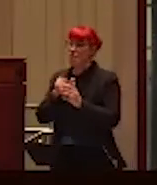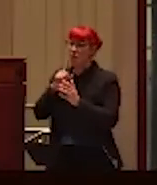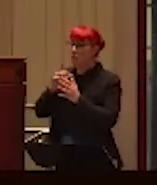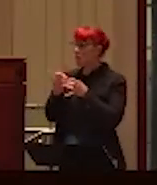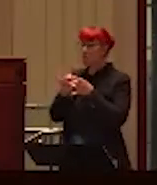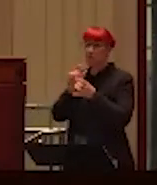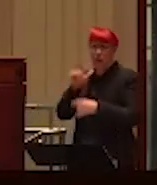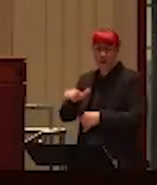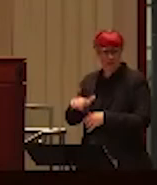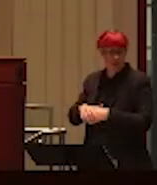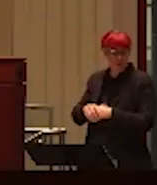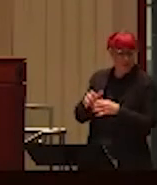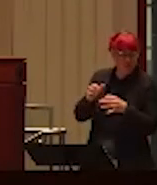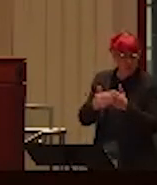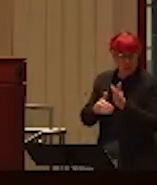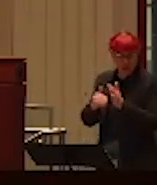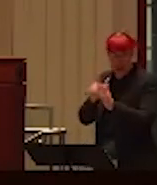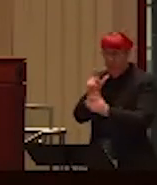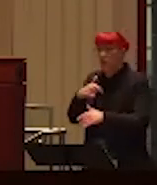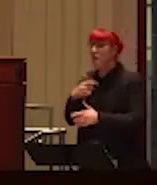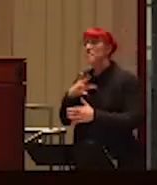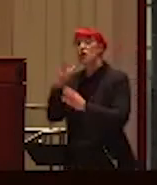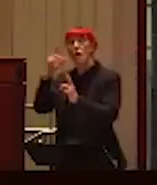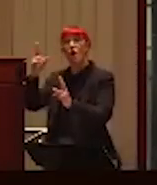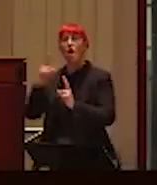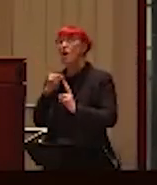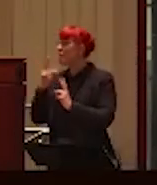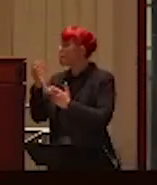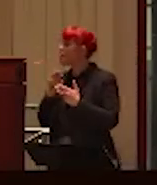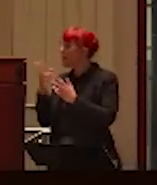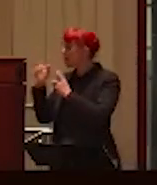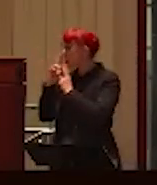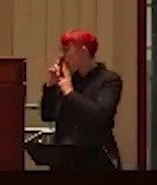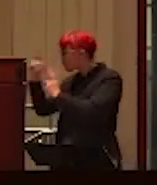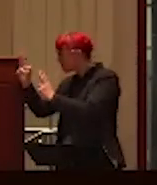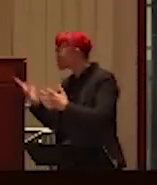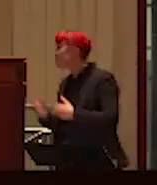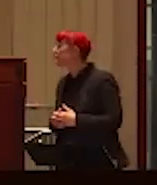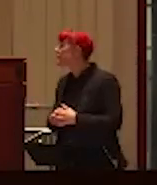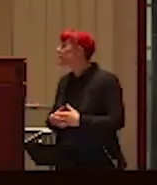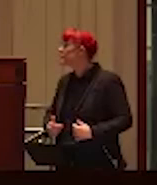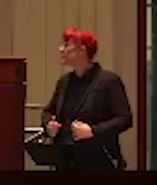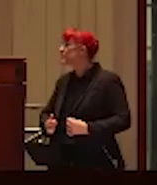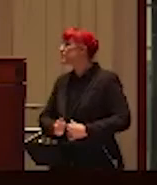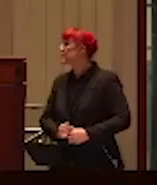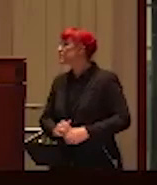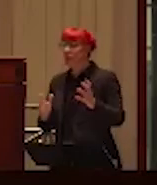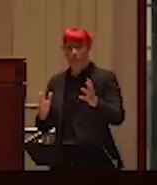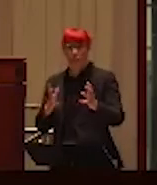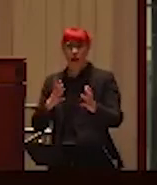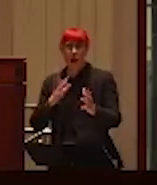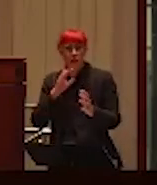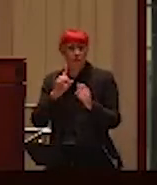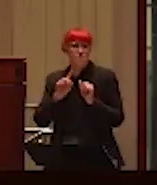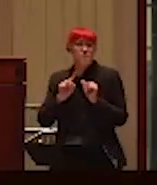research. And it's an honor to be invited to honor you, actually, here. but, um, weirdly, I'm gonna talk about myself